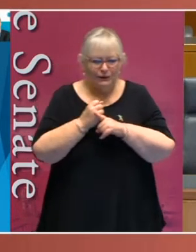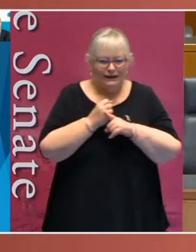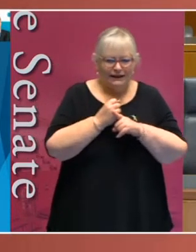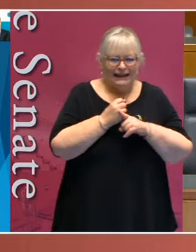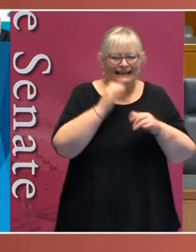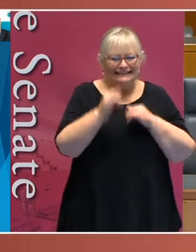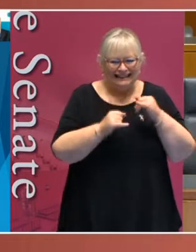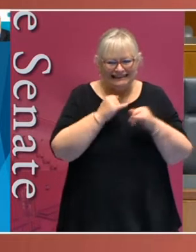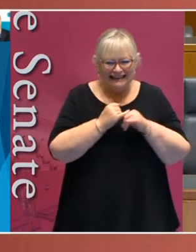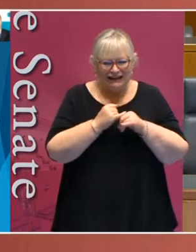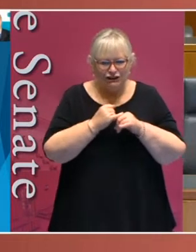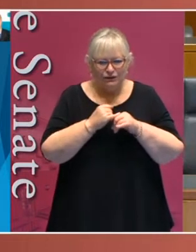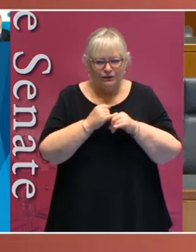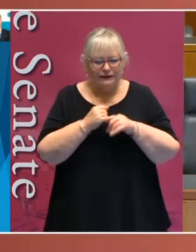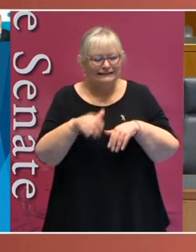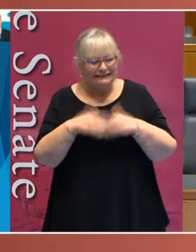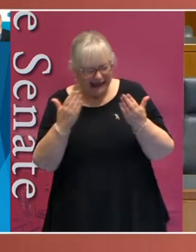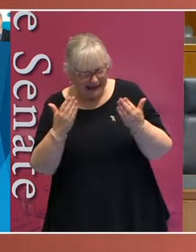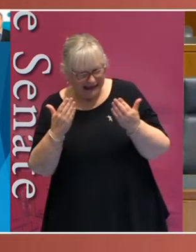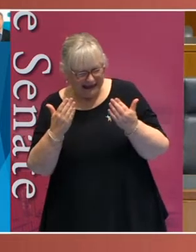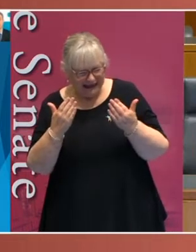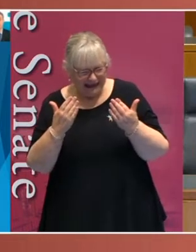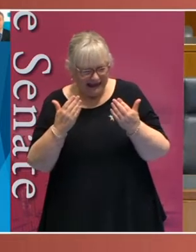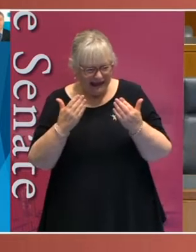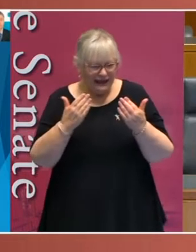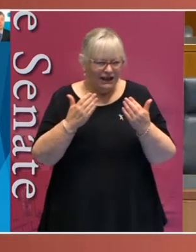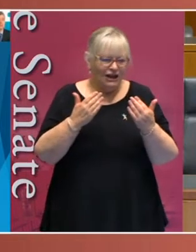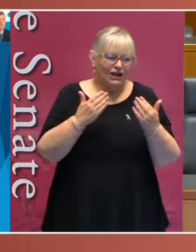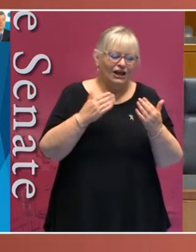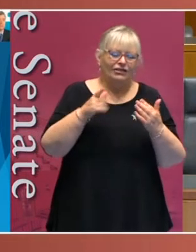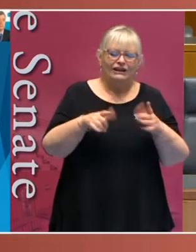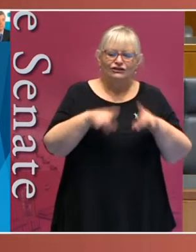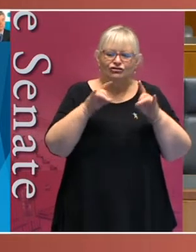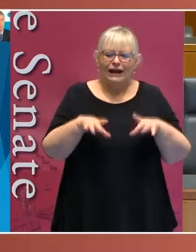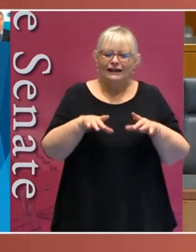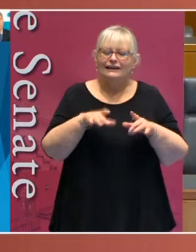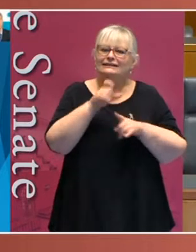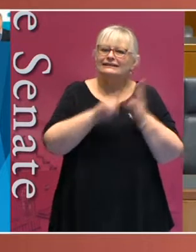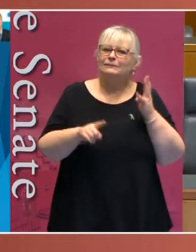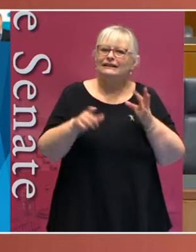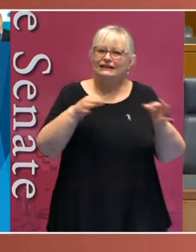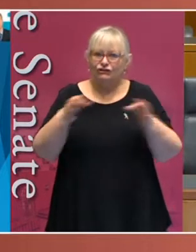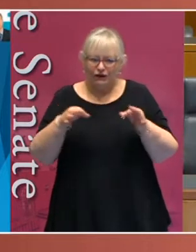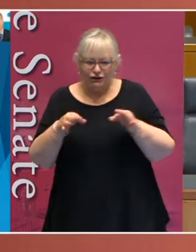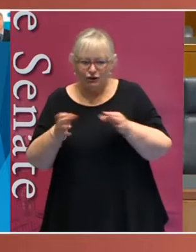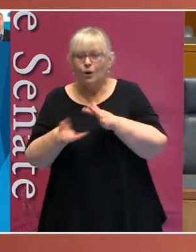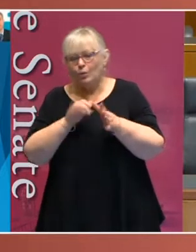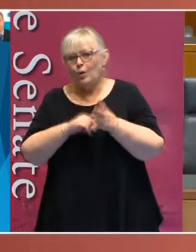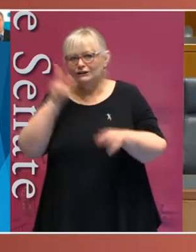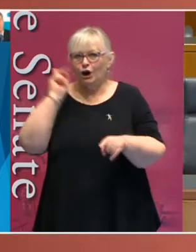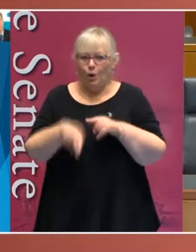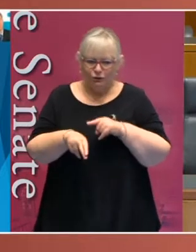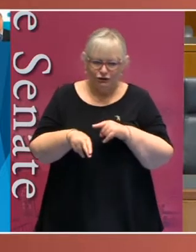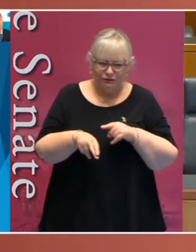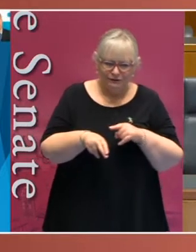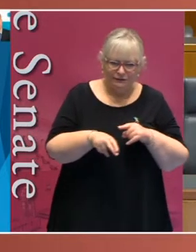international people with disability day upon us, the Australian Disability Strategy has today been released by